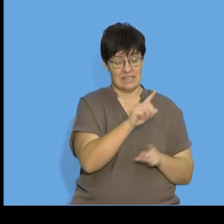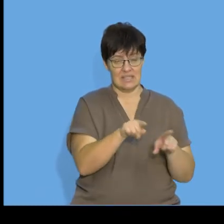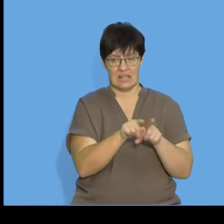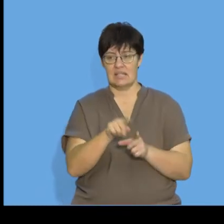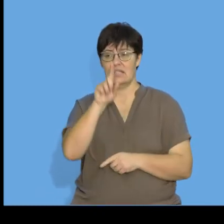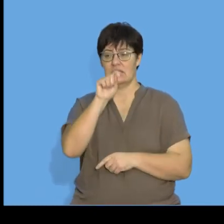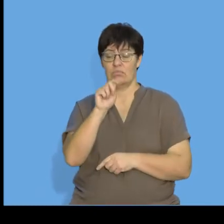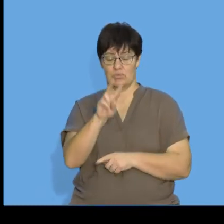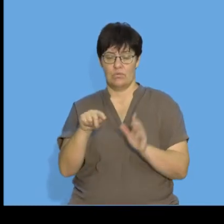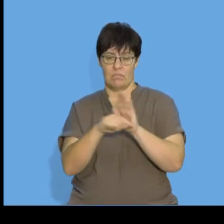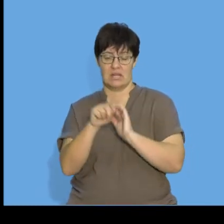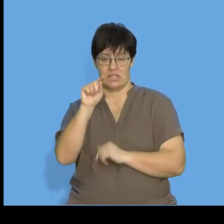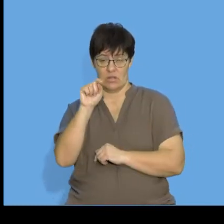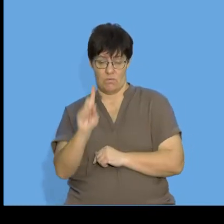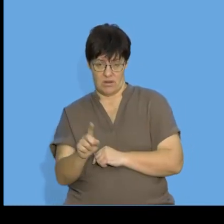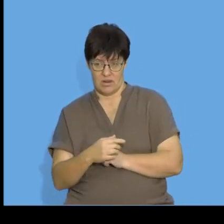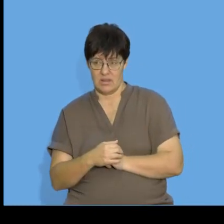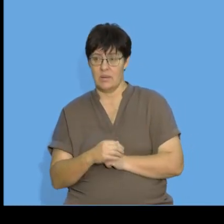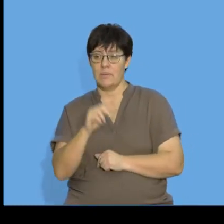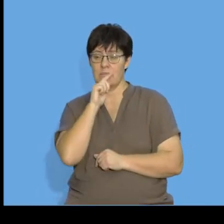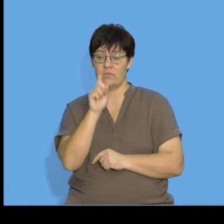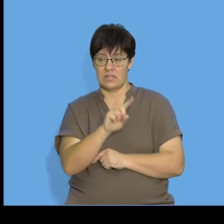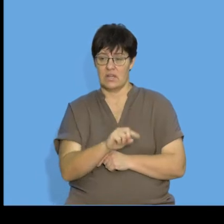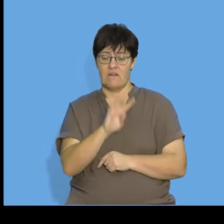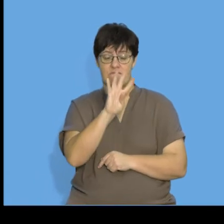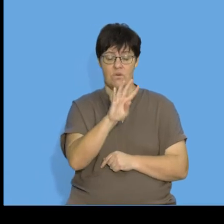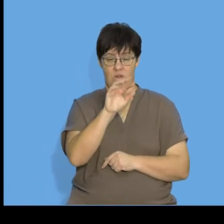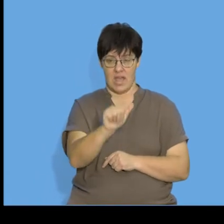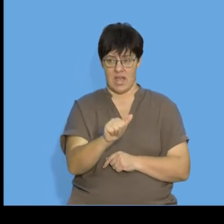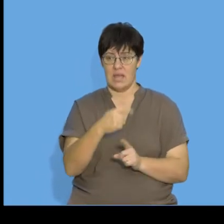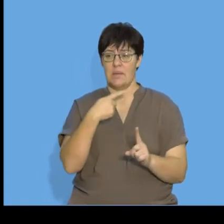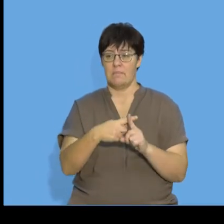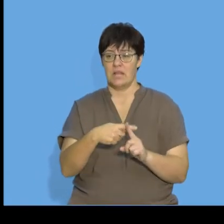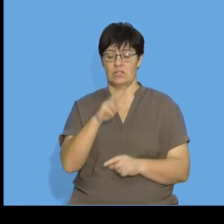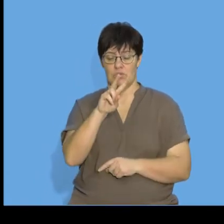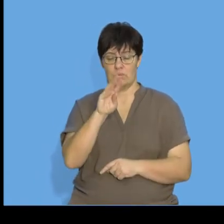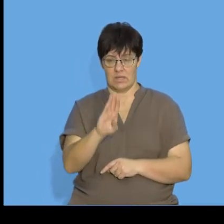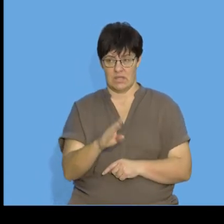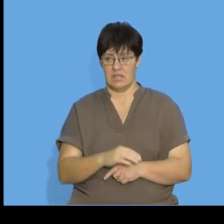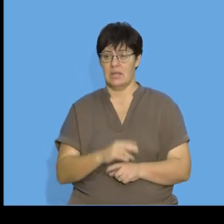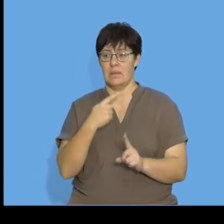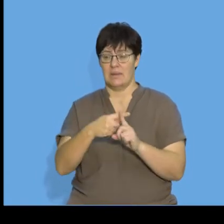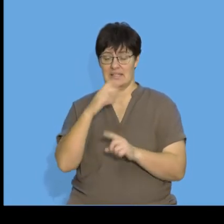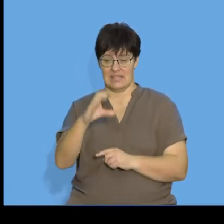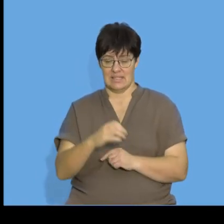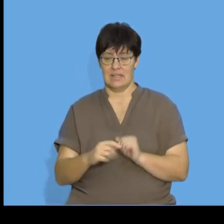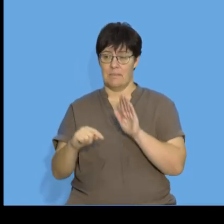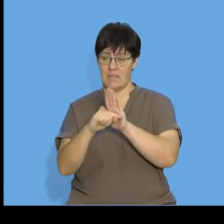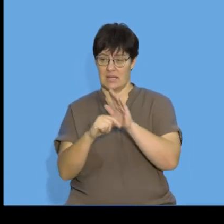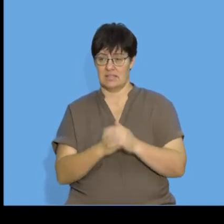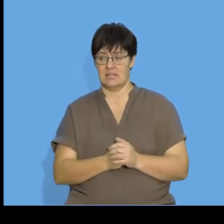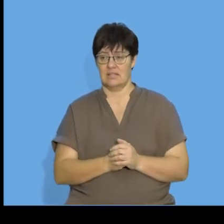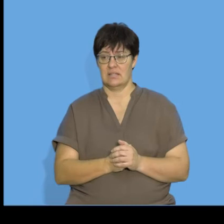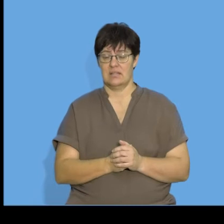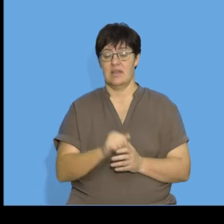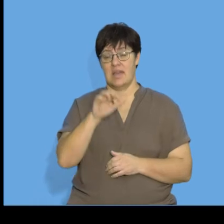minus term one, which will be equal to four a plus two b plus c minus